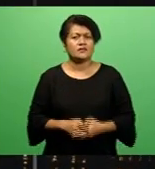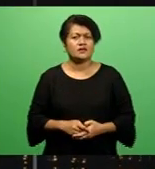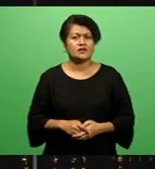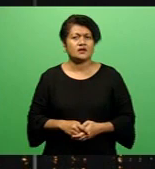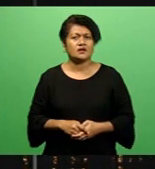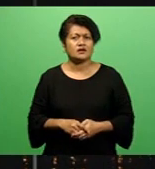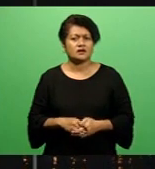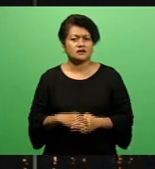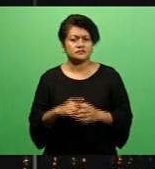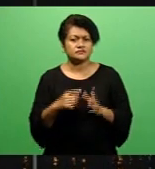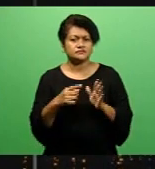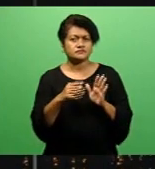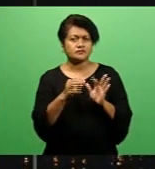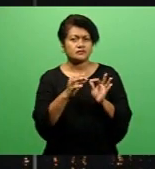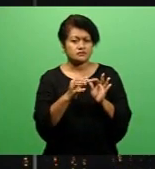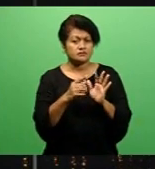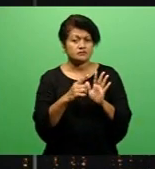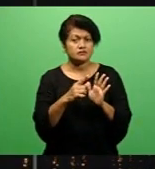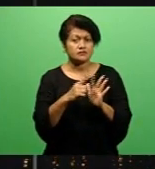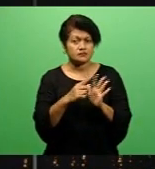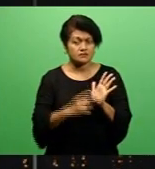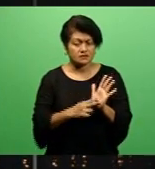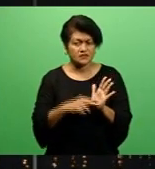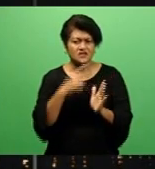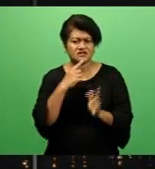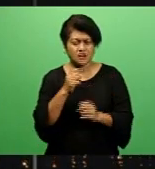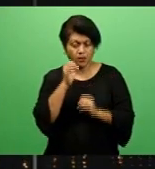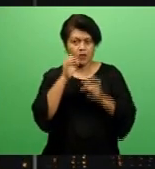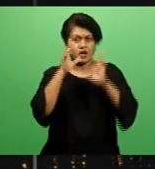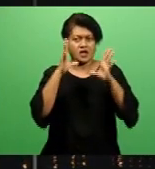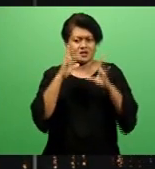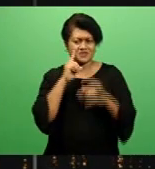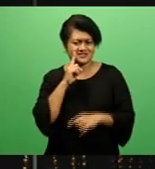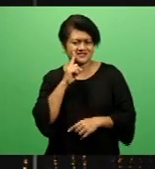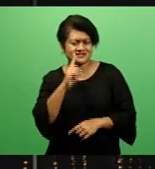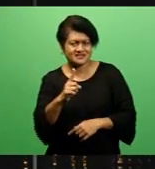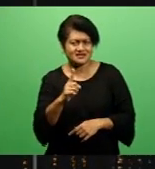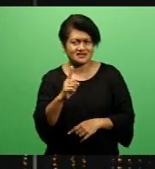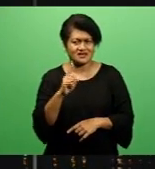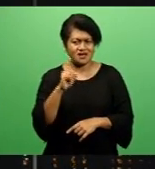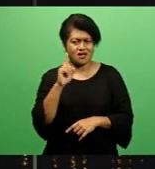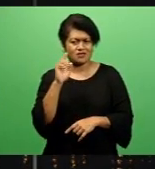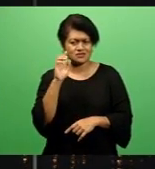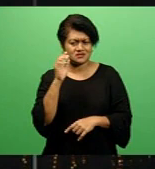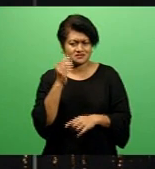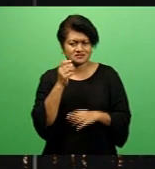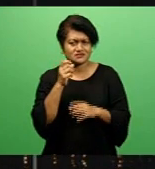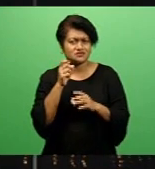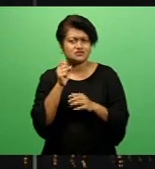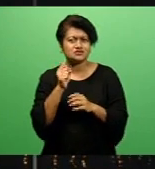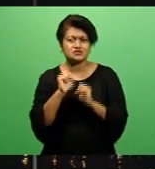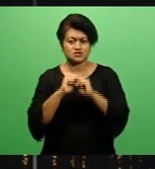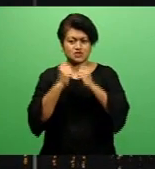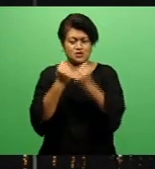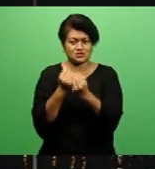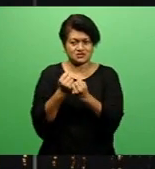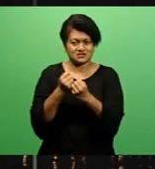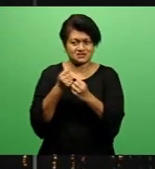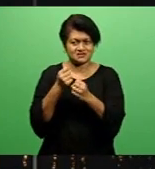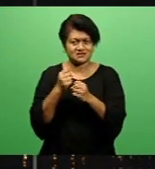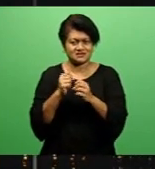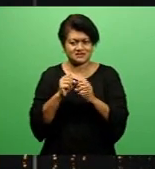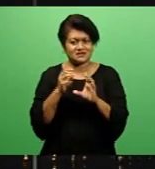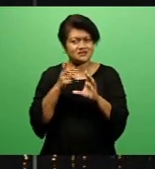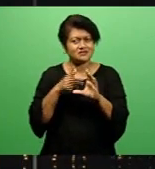Padarat has been told to wake up and have a hard look at our social spaces in which children from diverse backgrounds, despite their